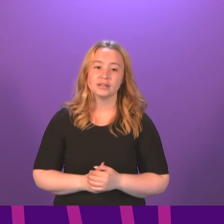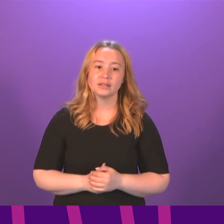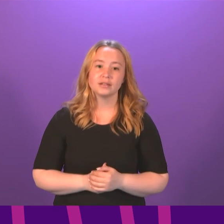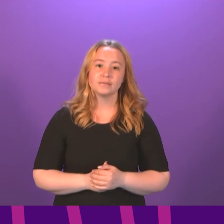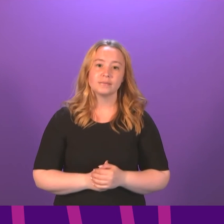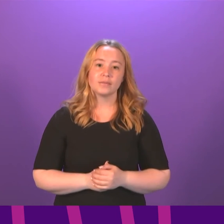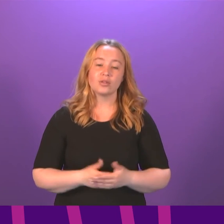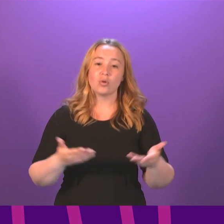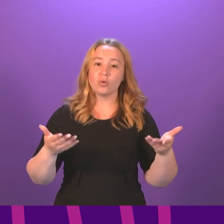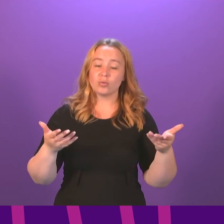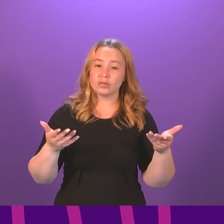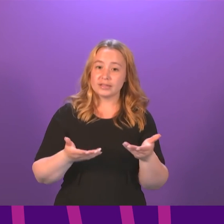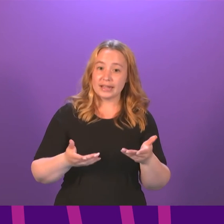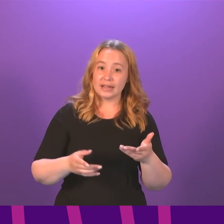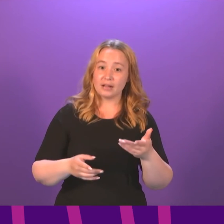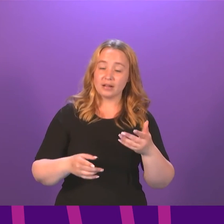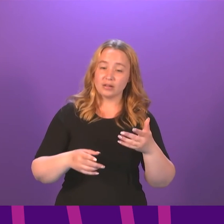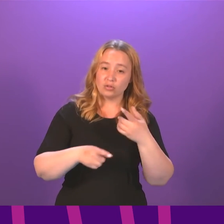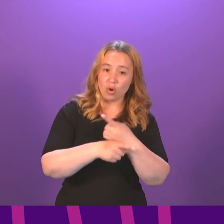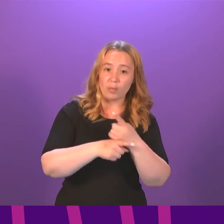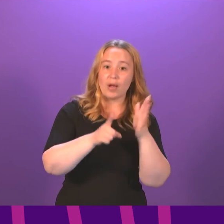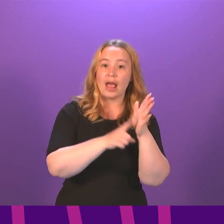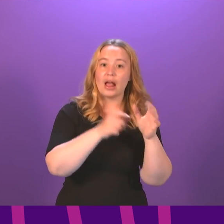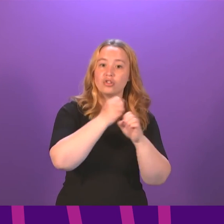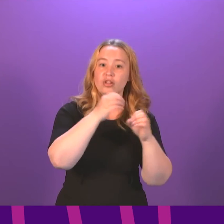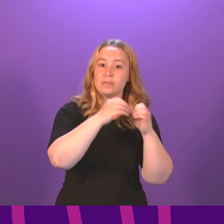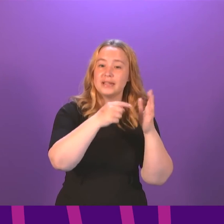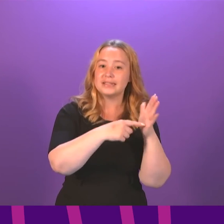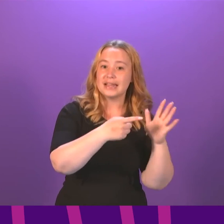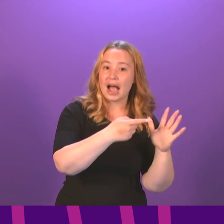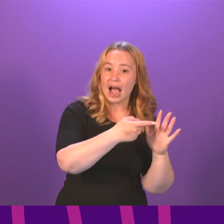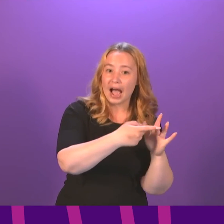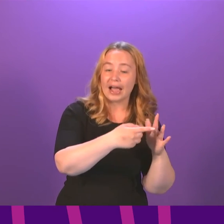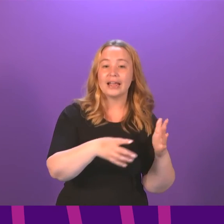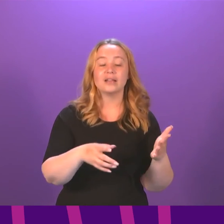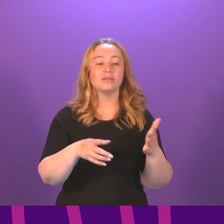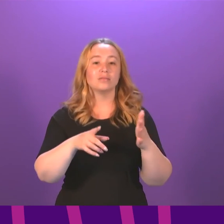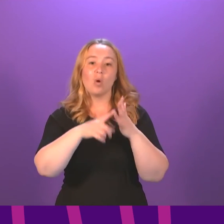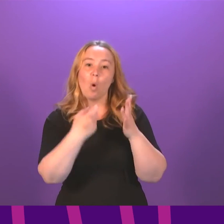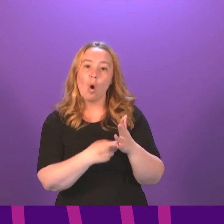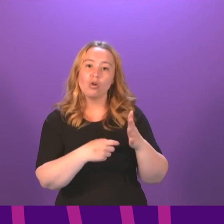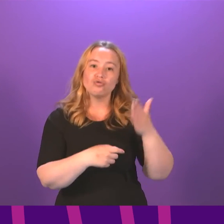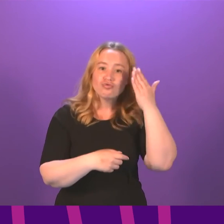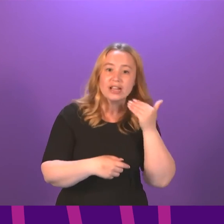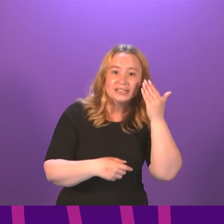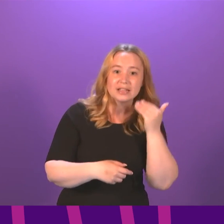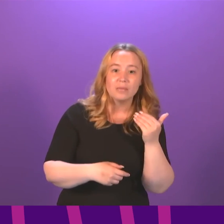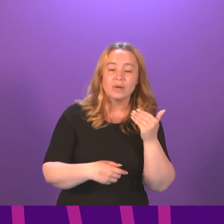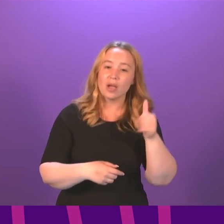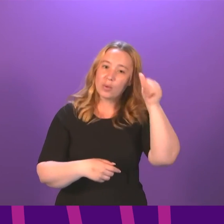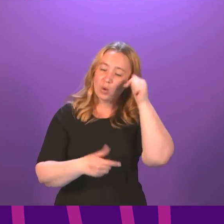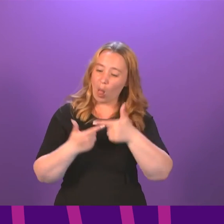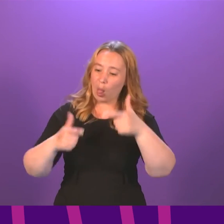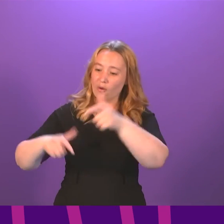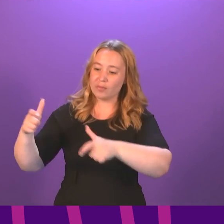today, whether it's on LGBTI issues or around sexism and misogyny or racism, to see that there are many forces wanting to take us